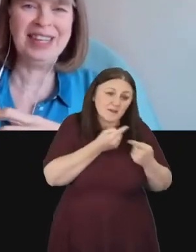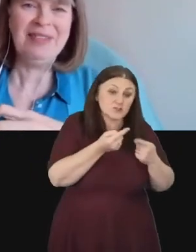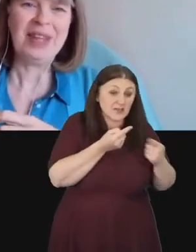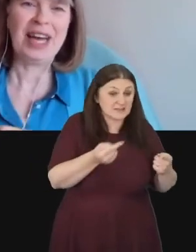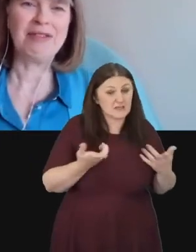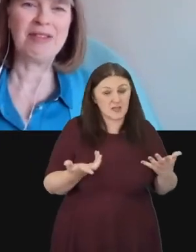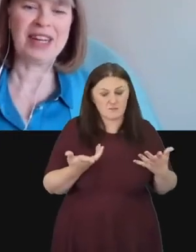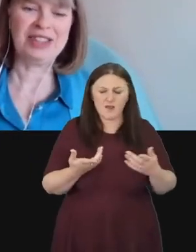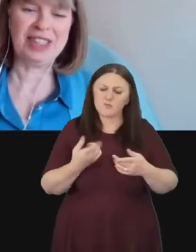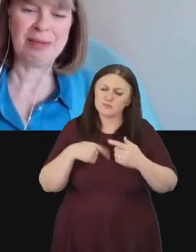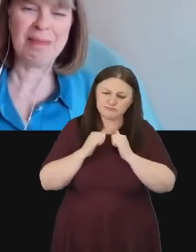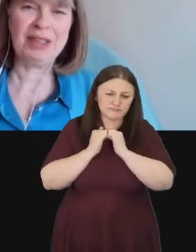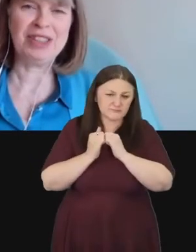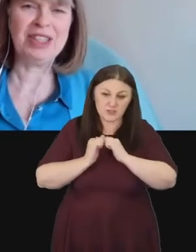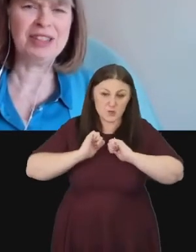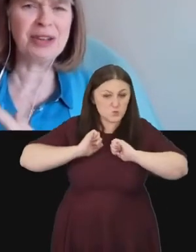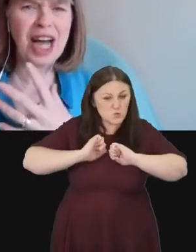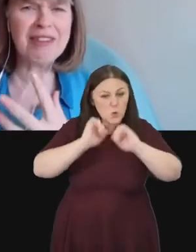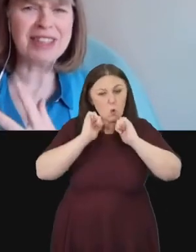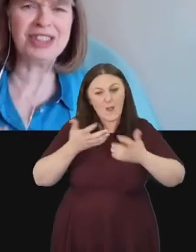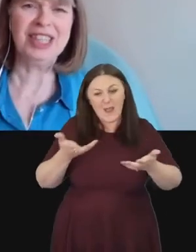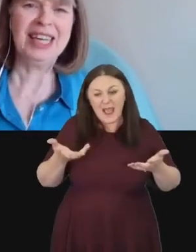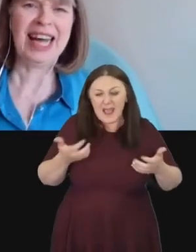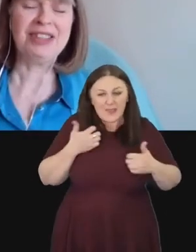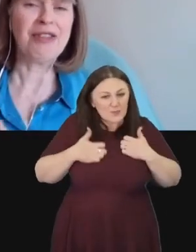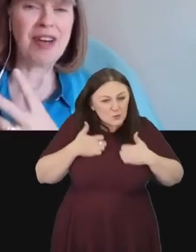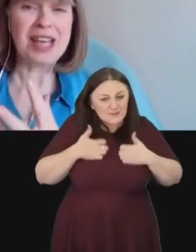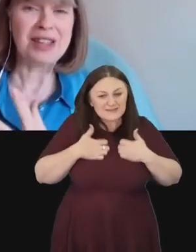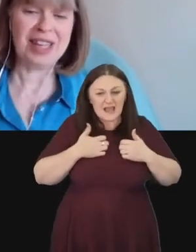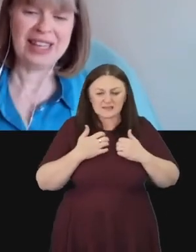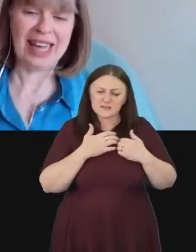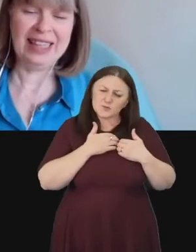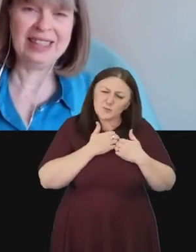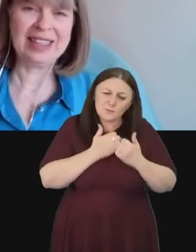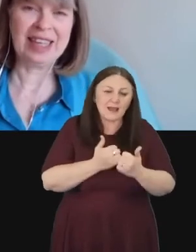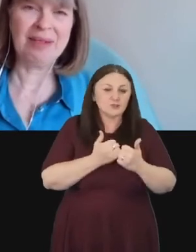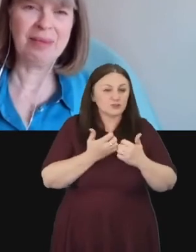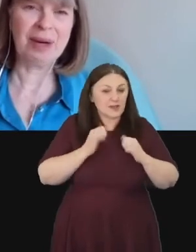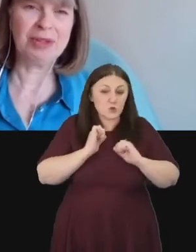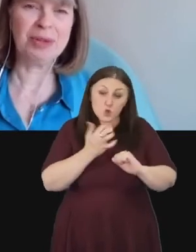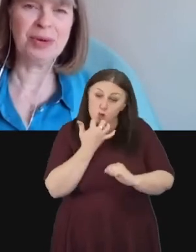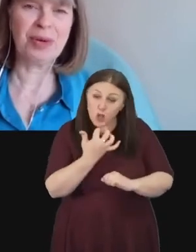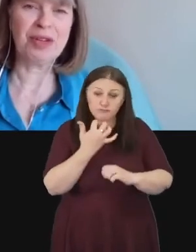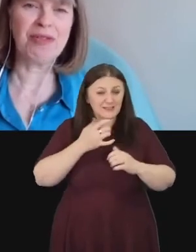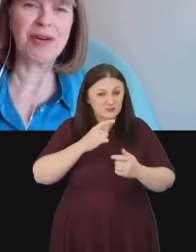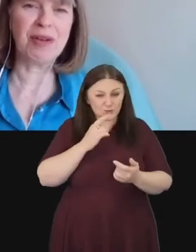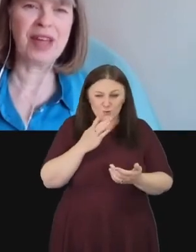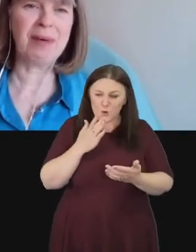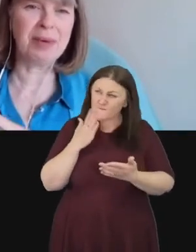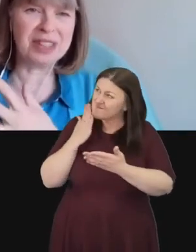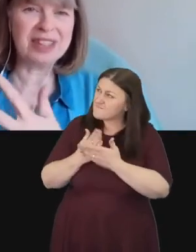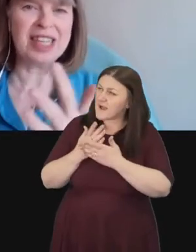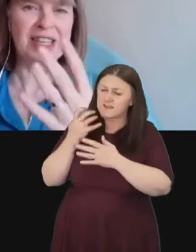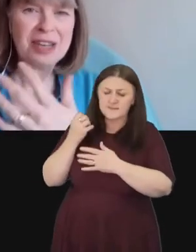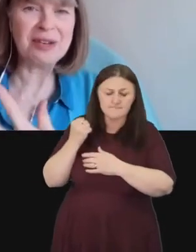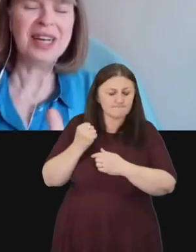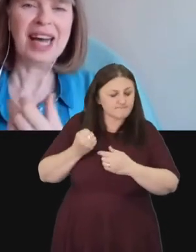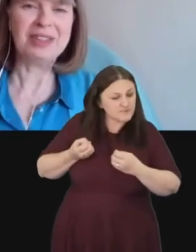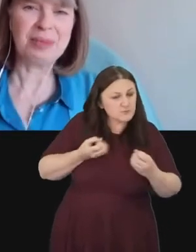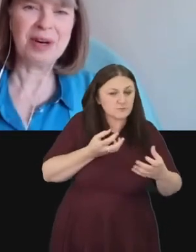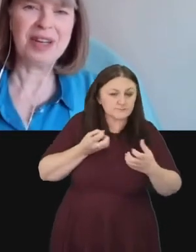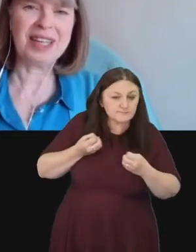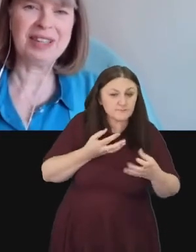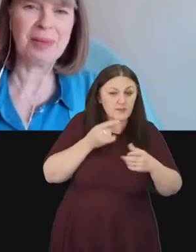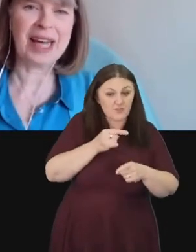passion for evangelism and mission and your courage and your faith in that and I'm sure the fruit of that will continue